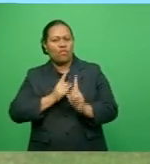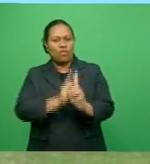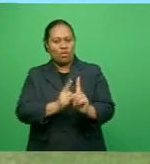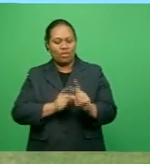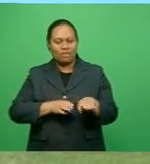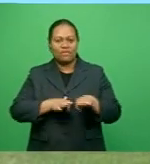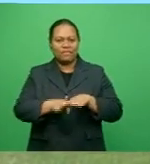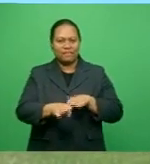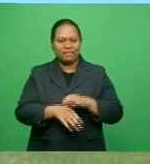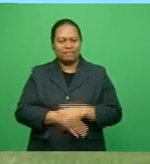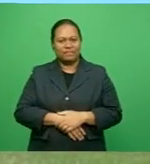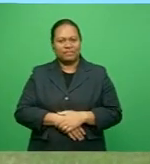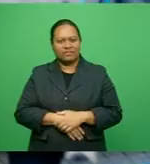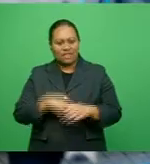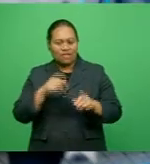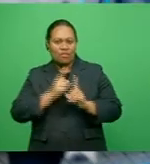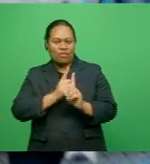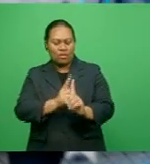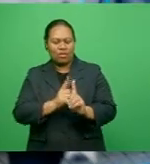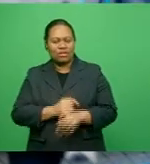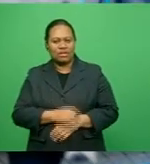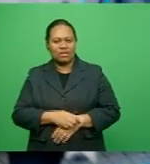footsteps or even be better than him.